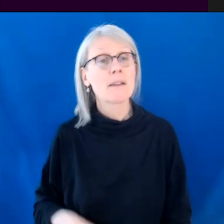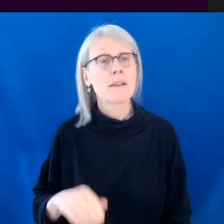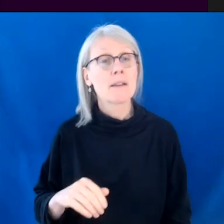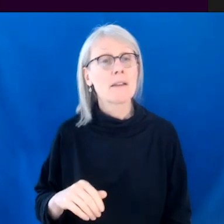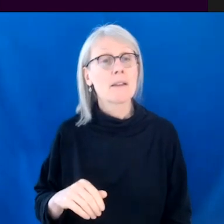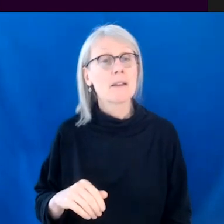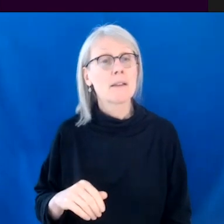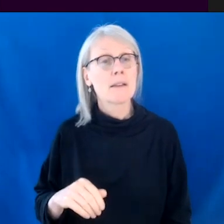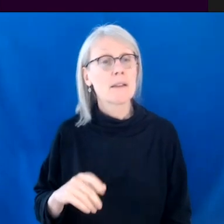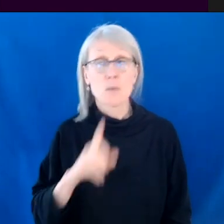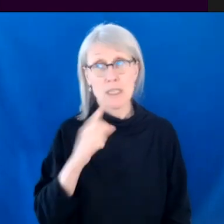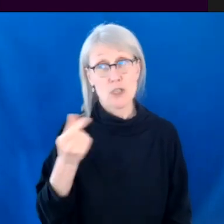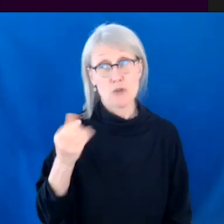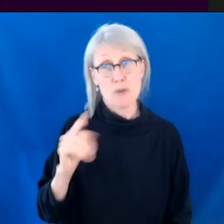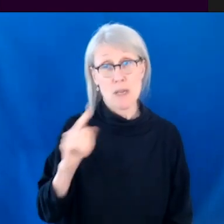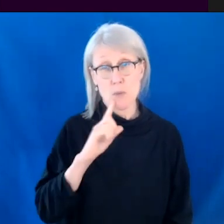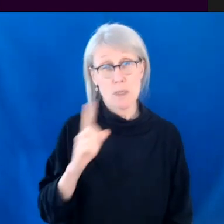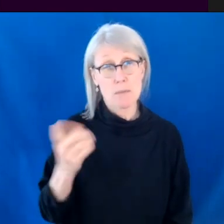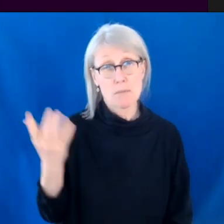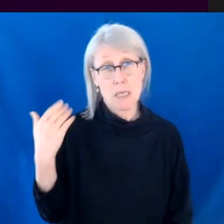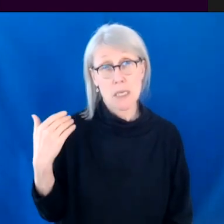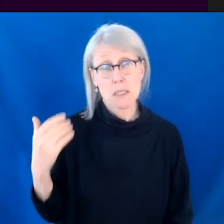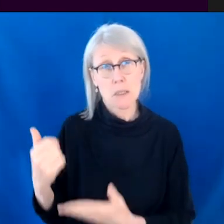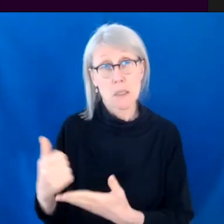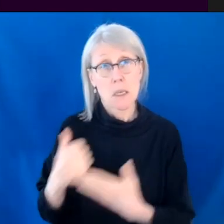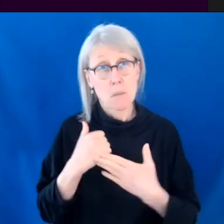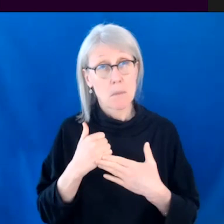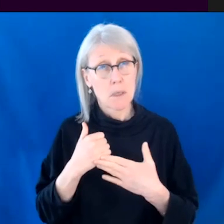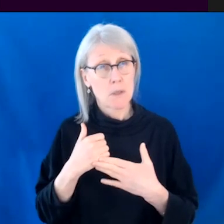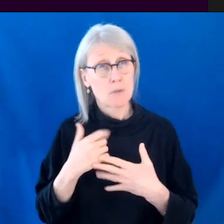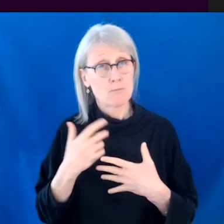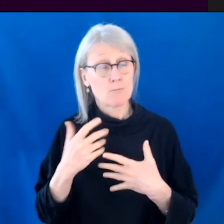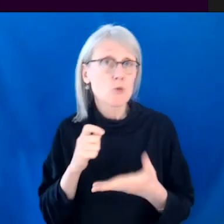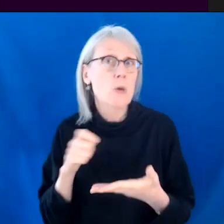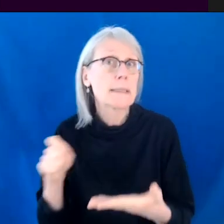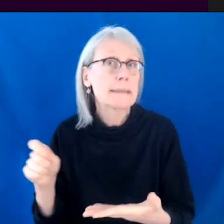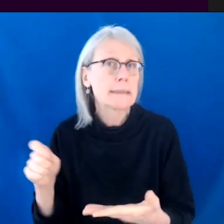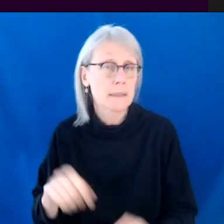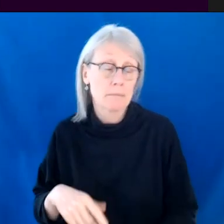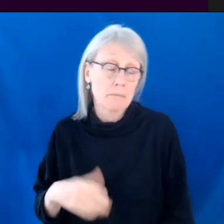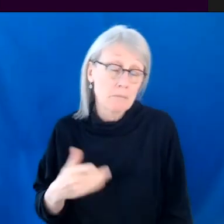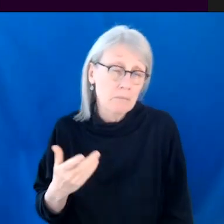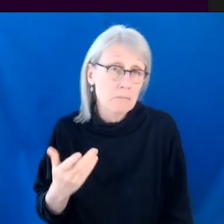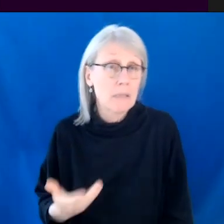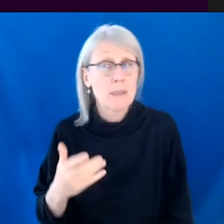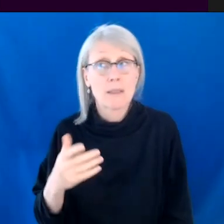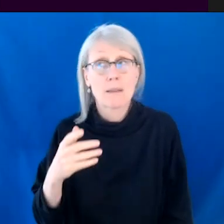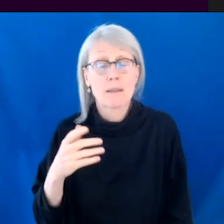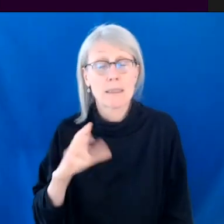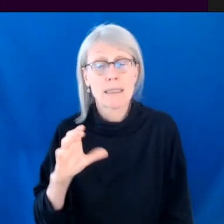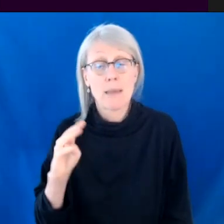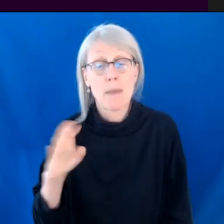version is it hasn't in the past played a big role, but you know, it might be that this script that I got to write through